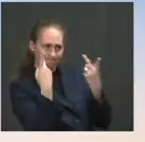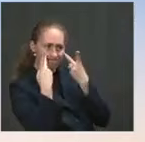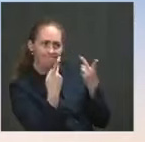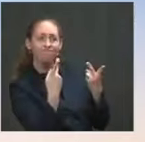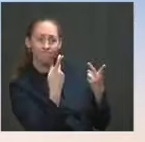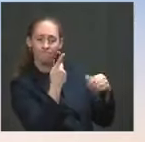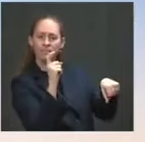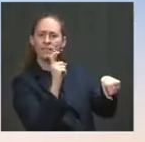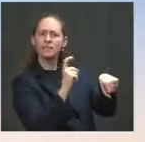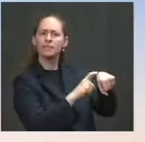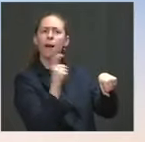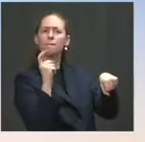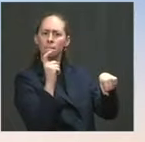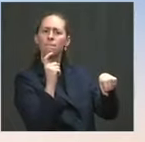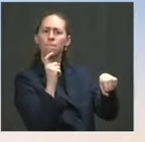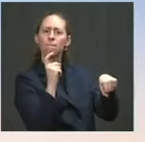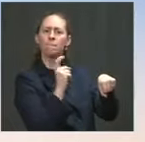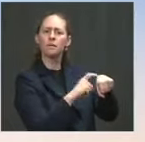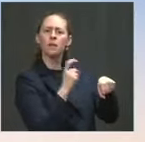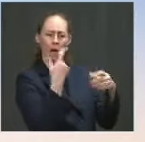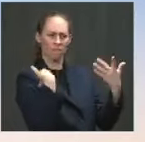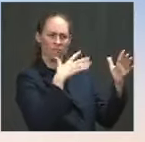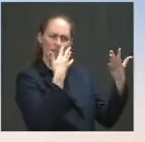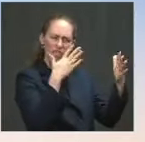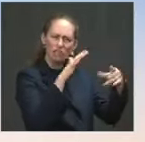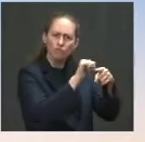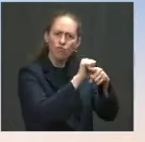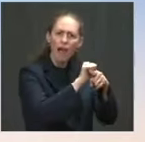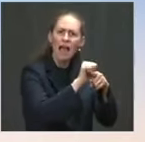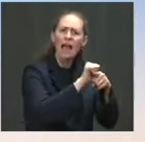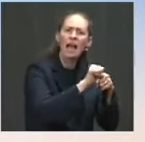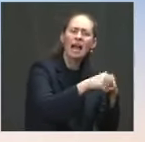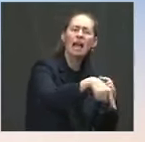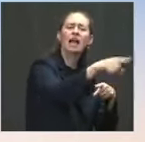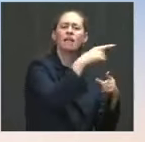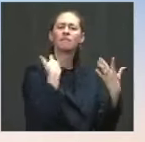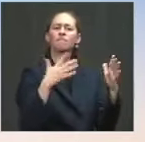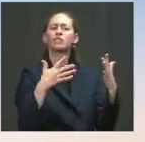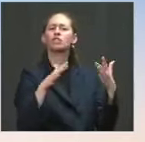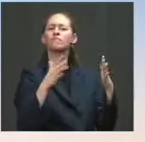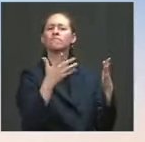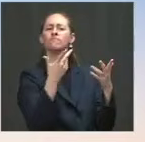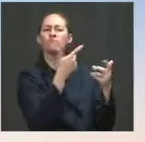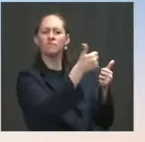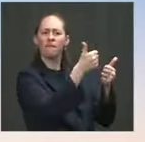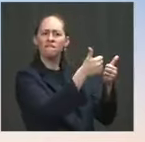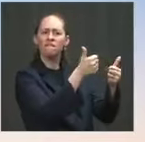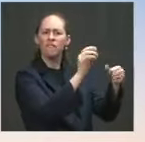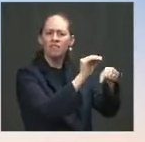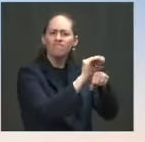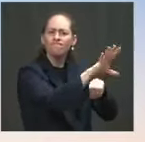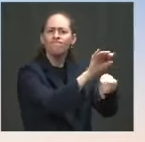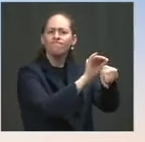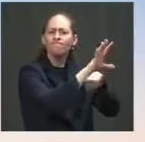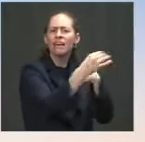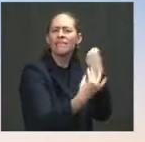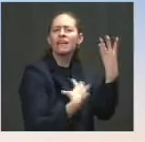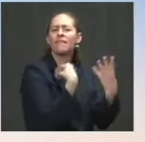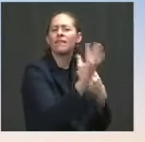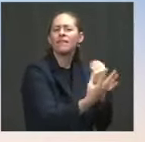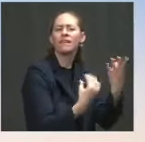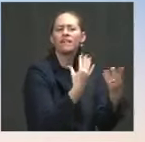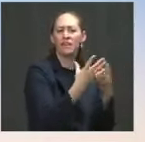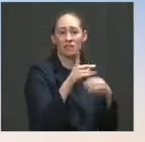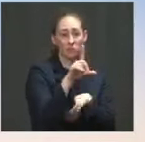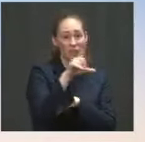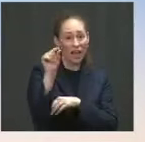utilize the training, the assistance, the security guidance that they have been provided over the last two decades.